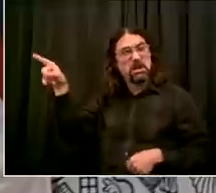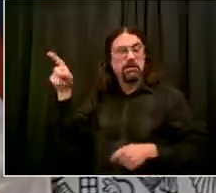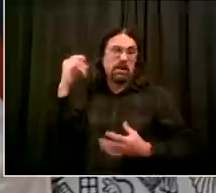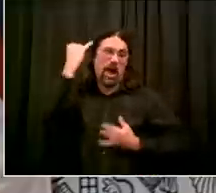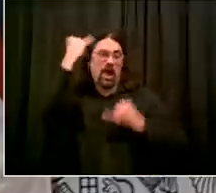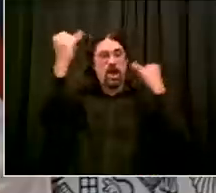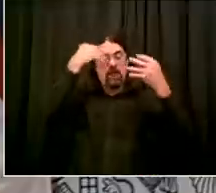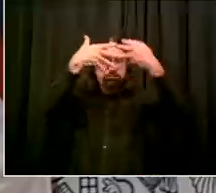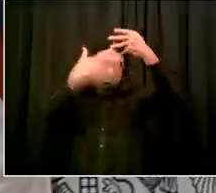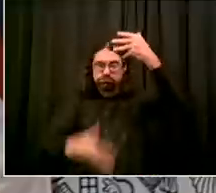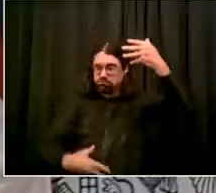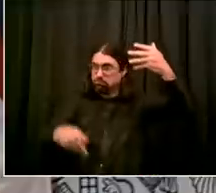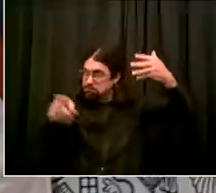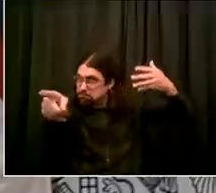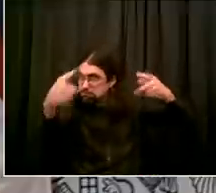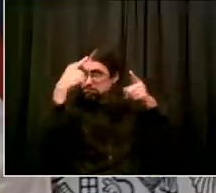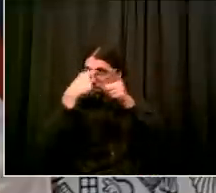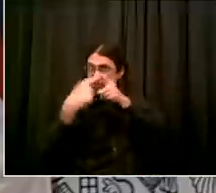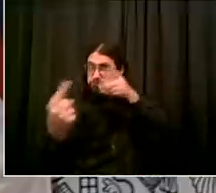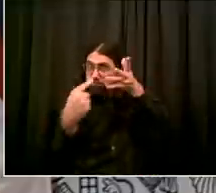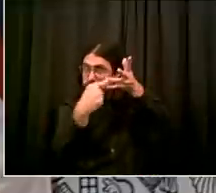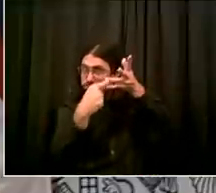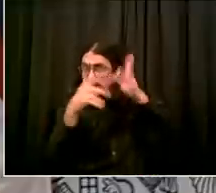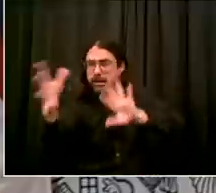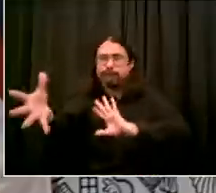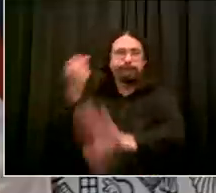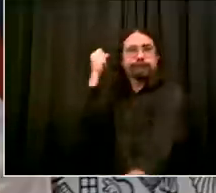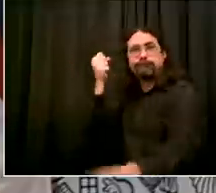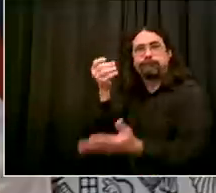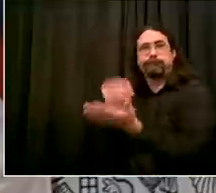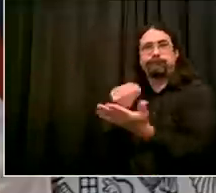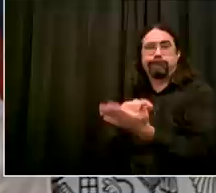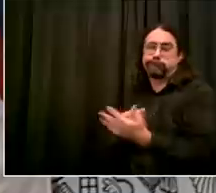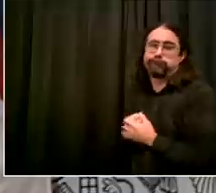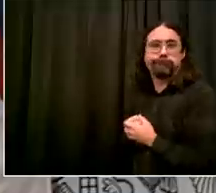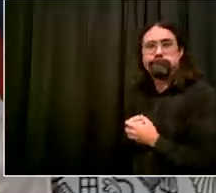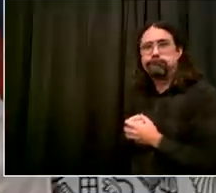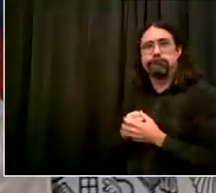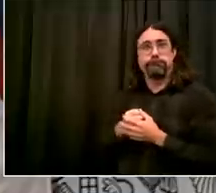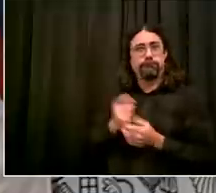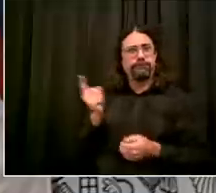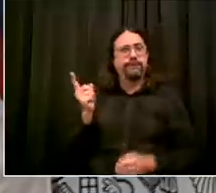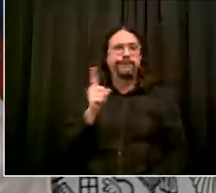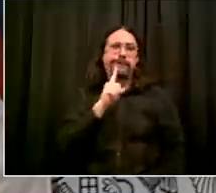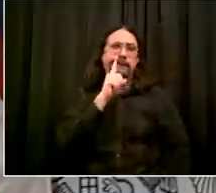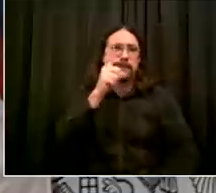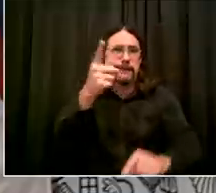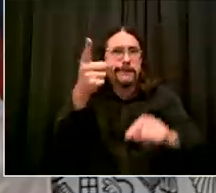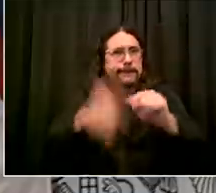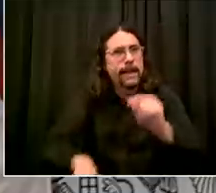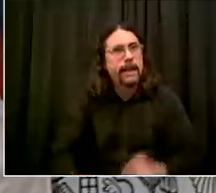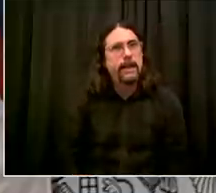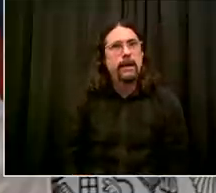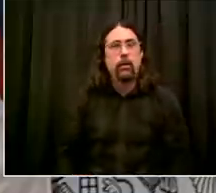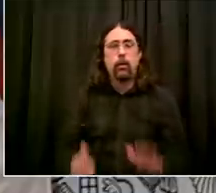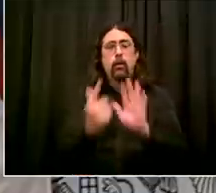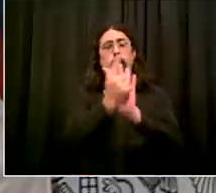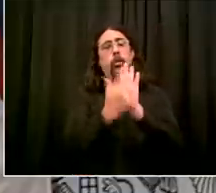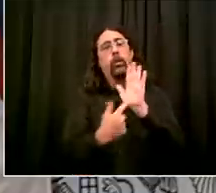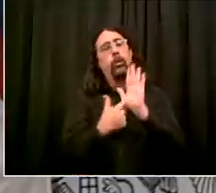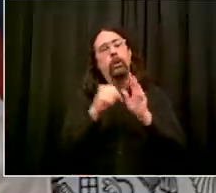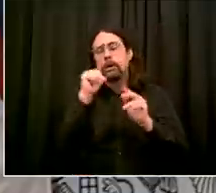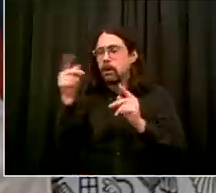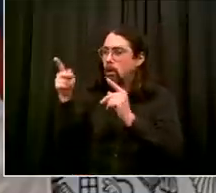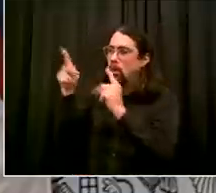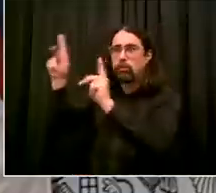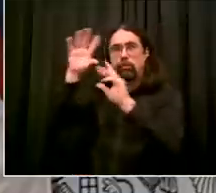and think that's okay you know that horrifying comment about uh the blue states the other day that